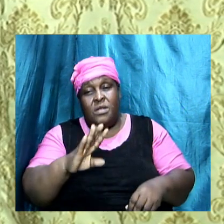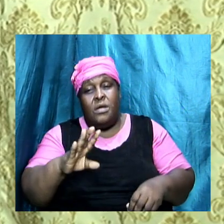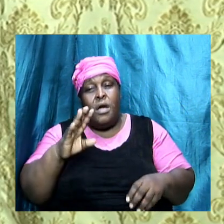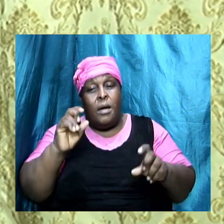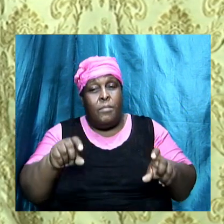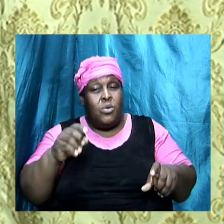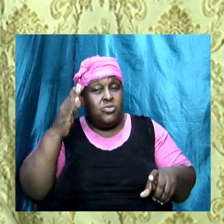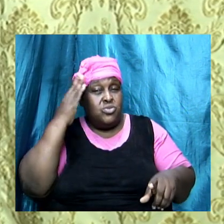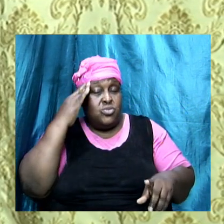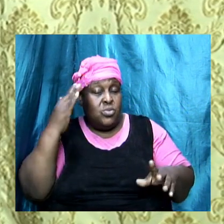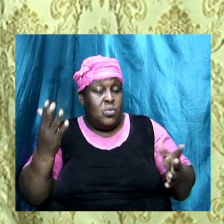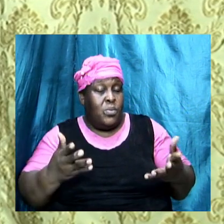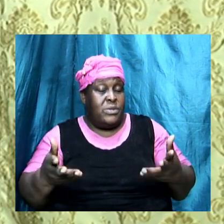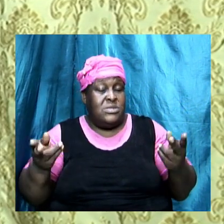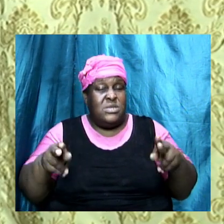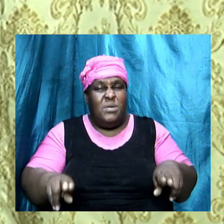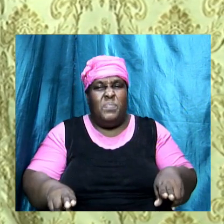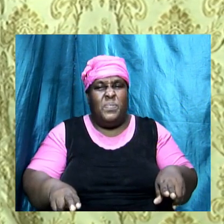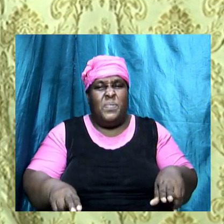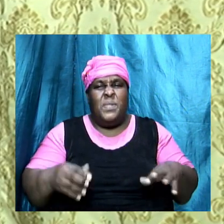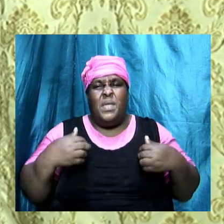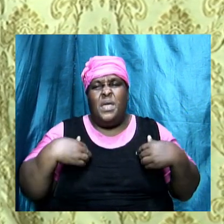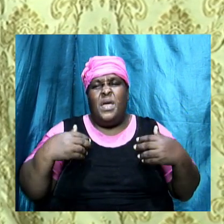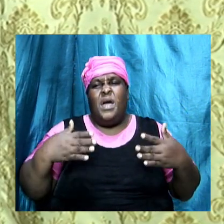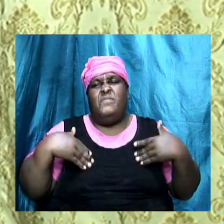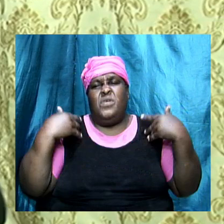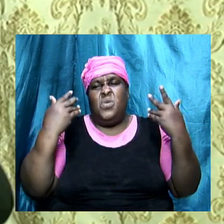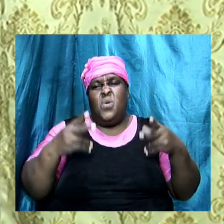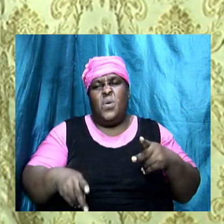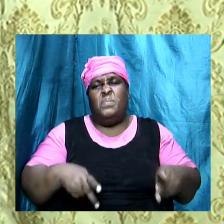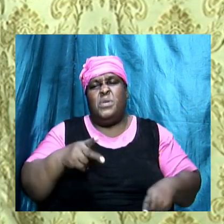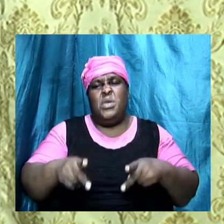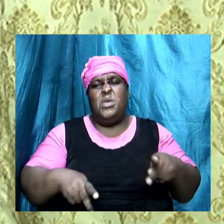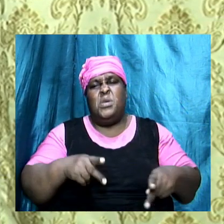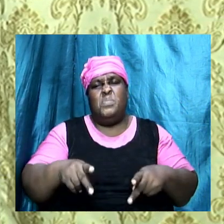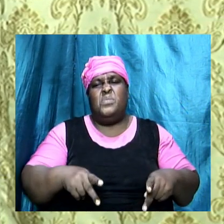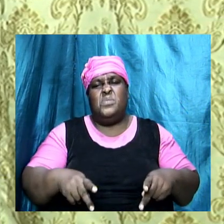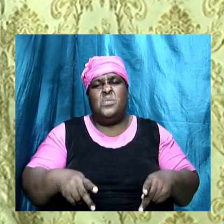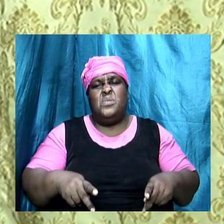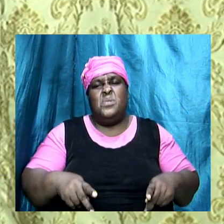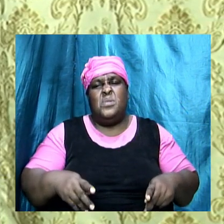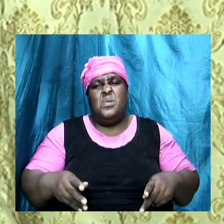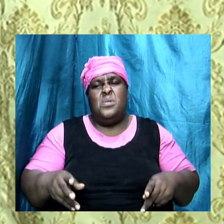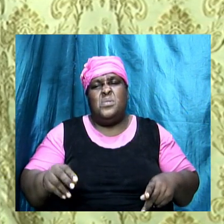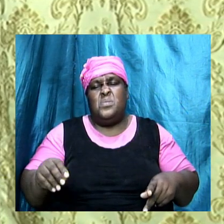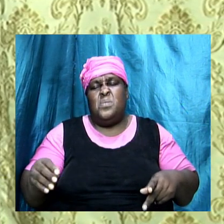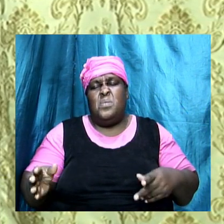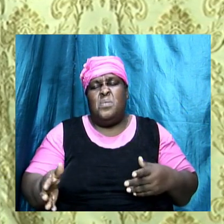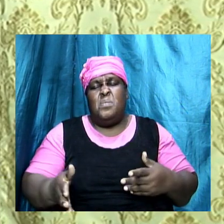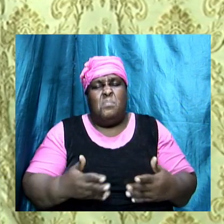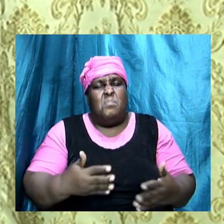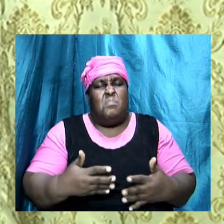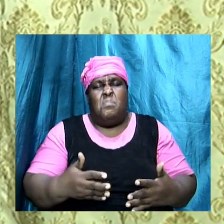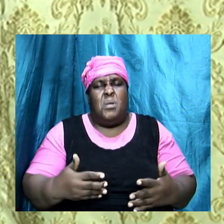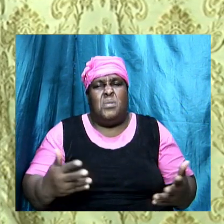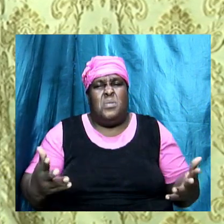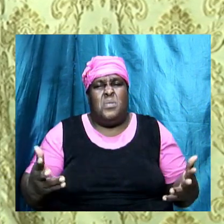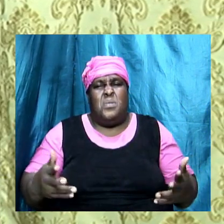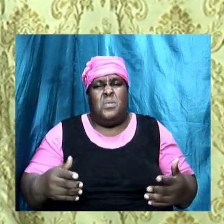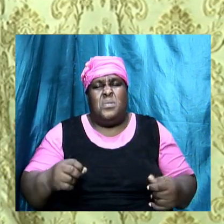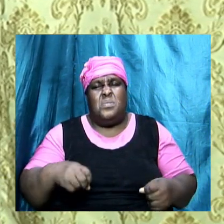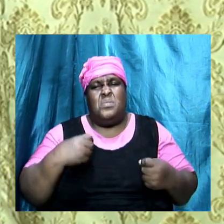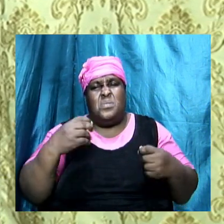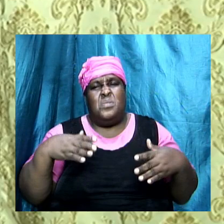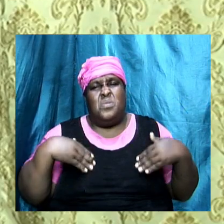happening as a result we have young people as a result of what these prophets are doing and what these prophets are saying we have young people in this